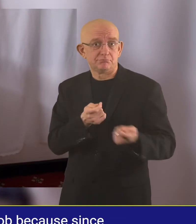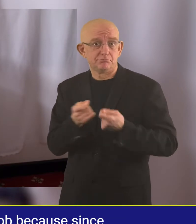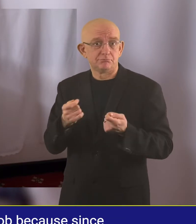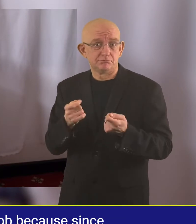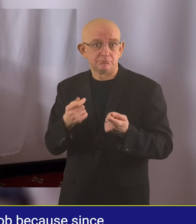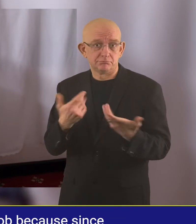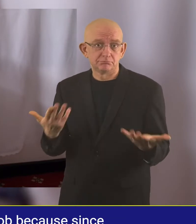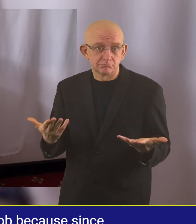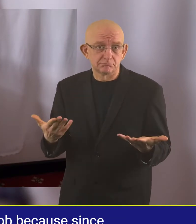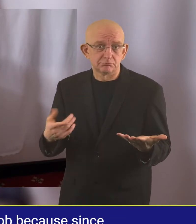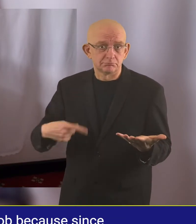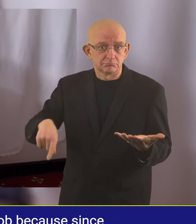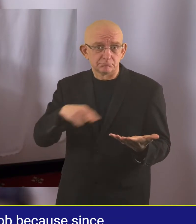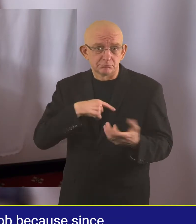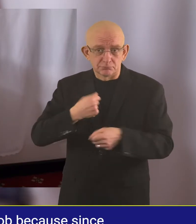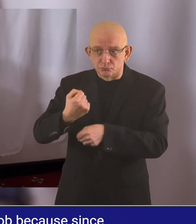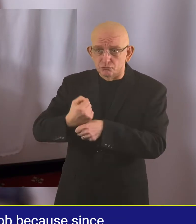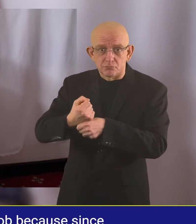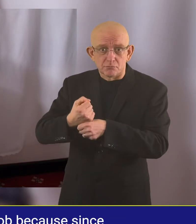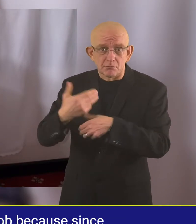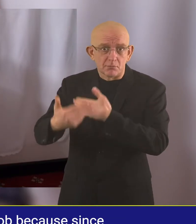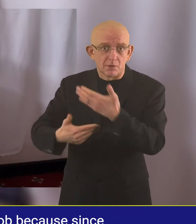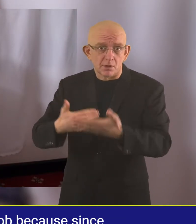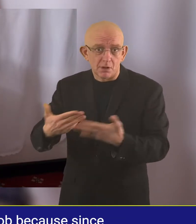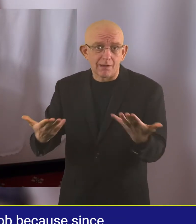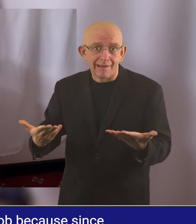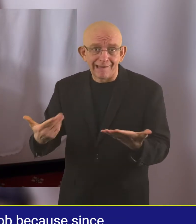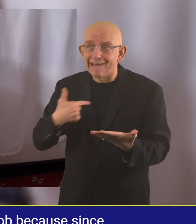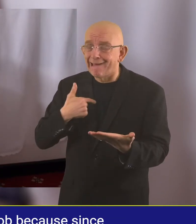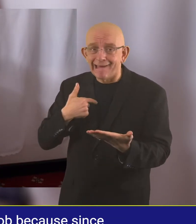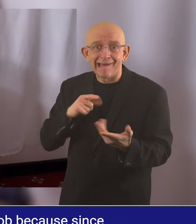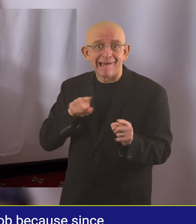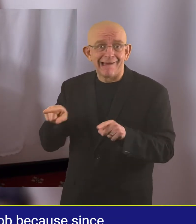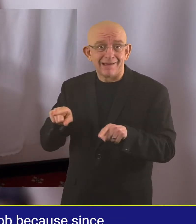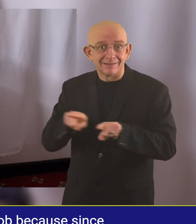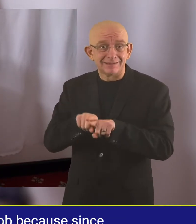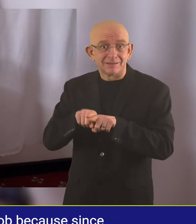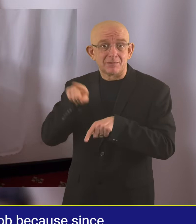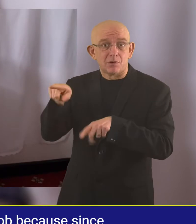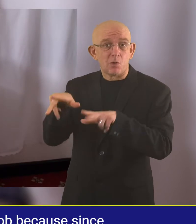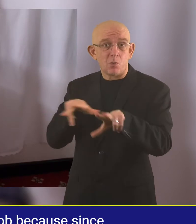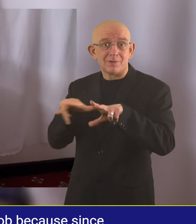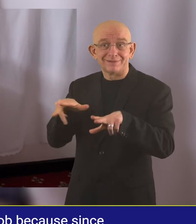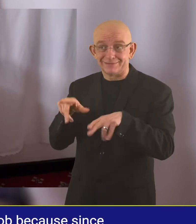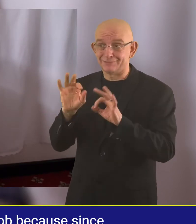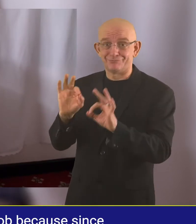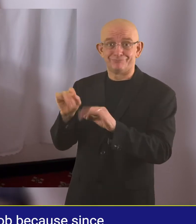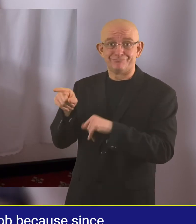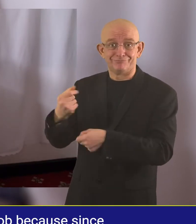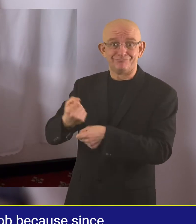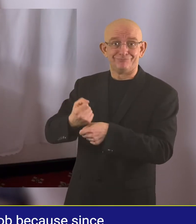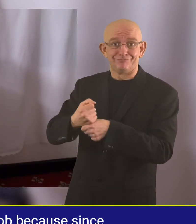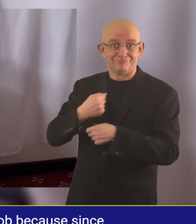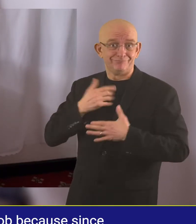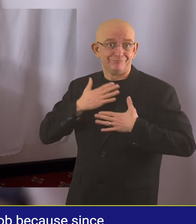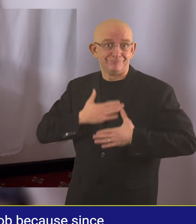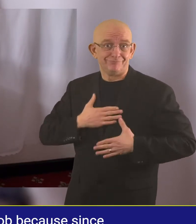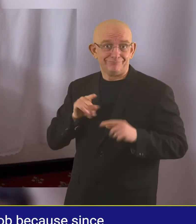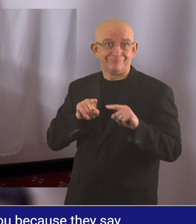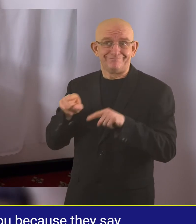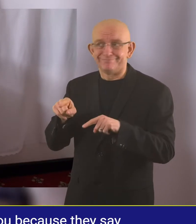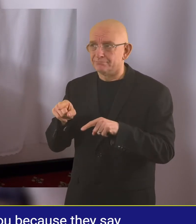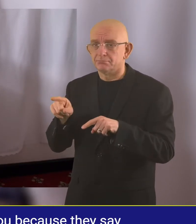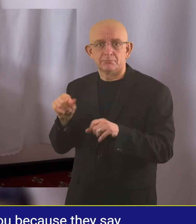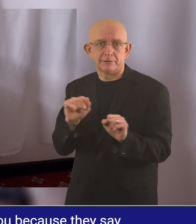We have a lot in terms of job, since sometimes when you go to an organization and search a job,